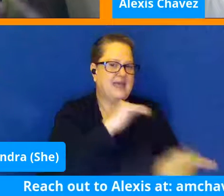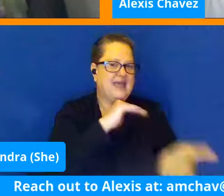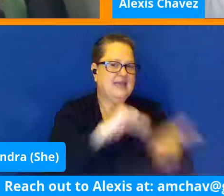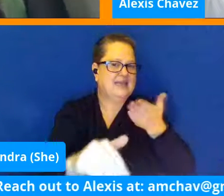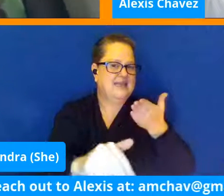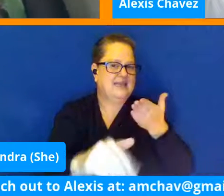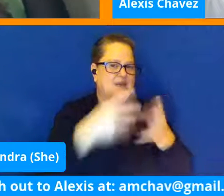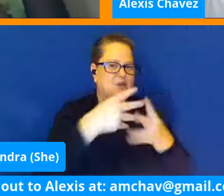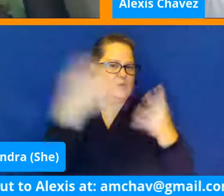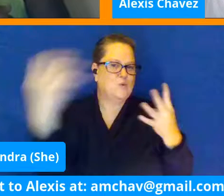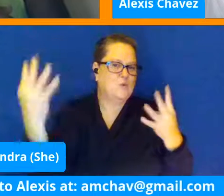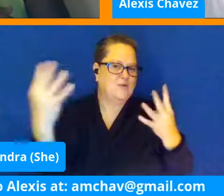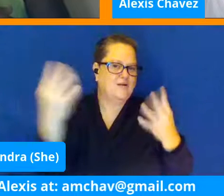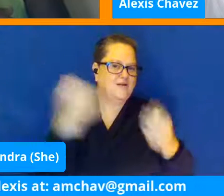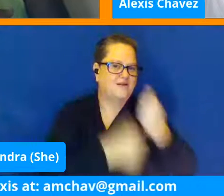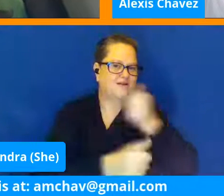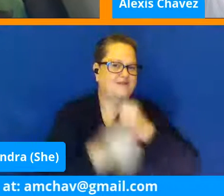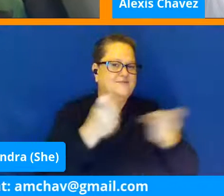under control.